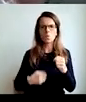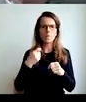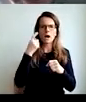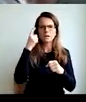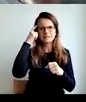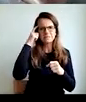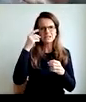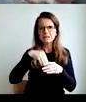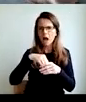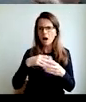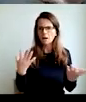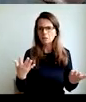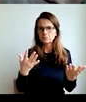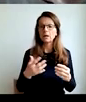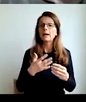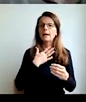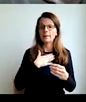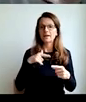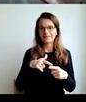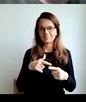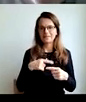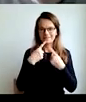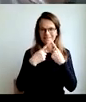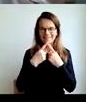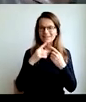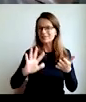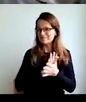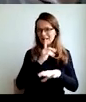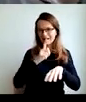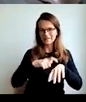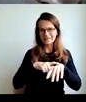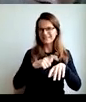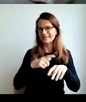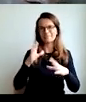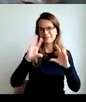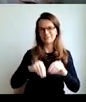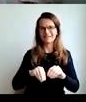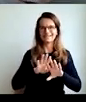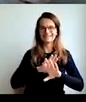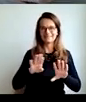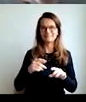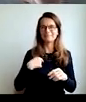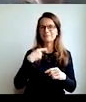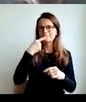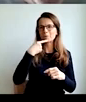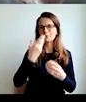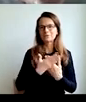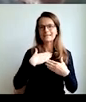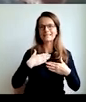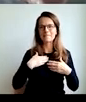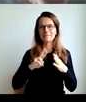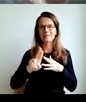lost sense, and let me move through all the four, okay,